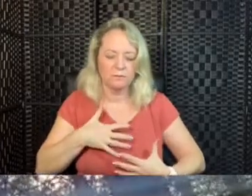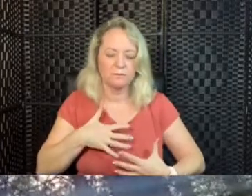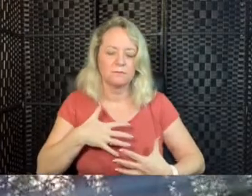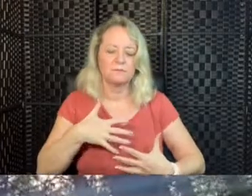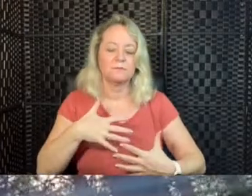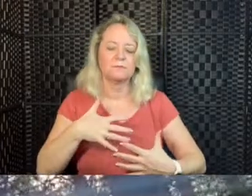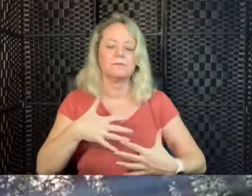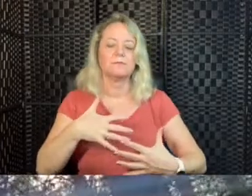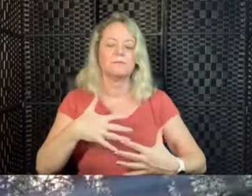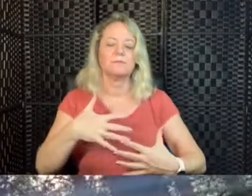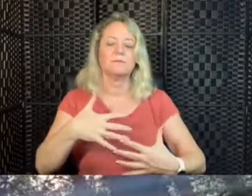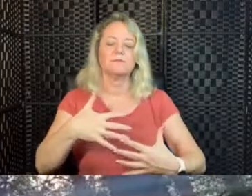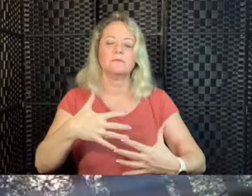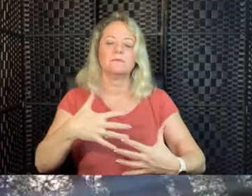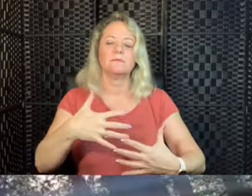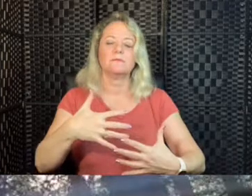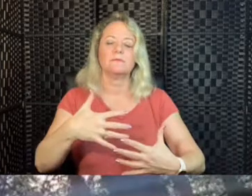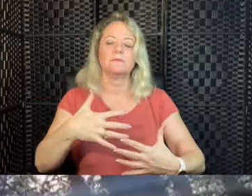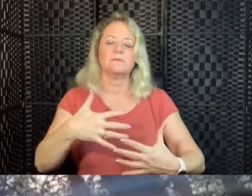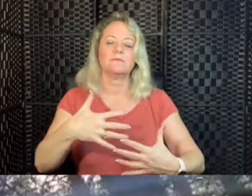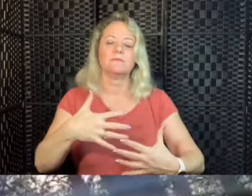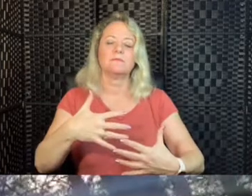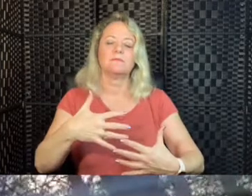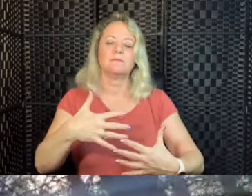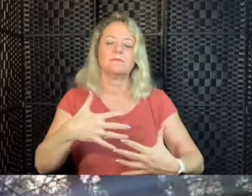Breathe out, in, in.